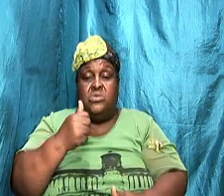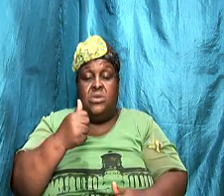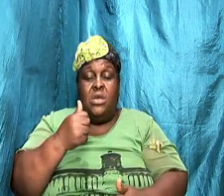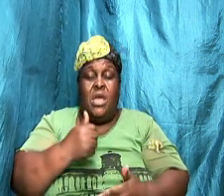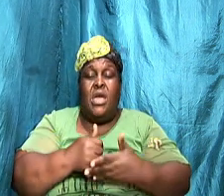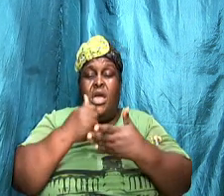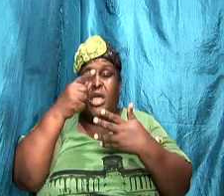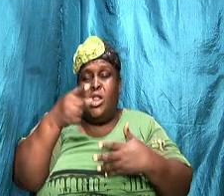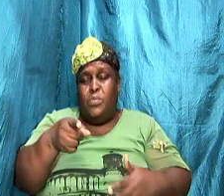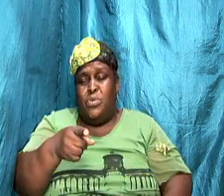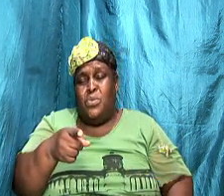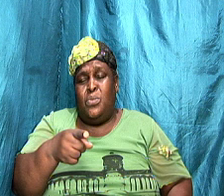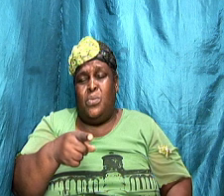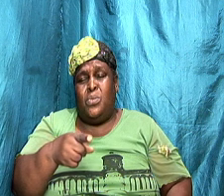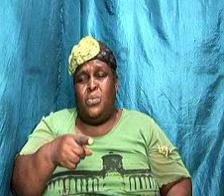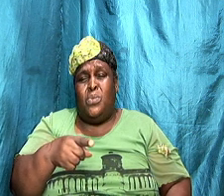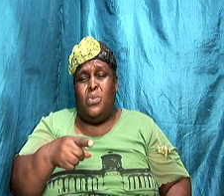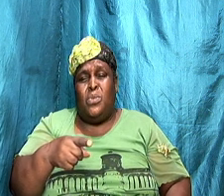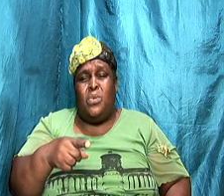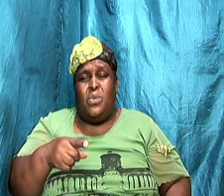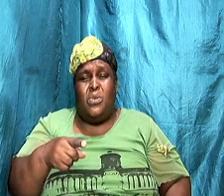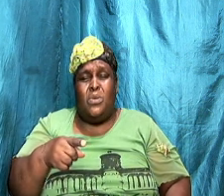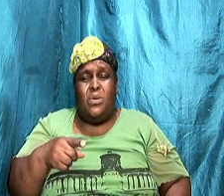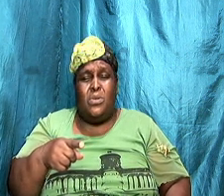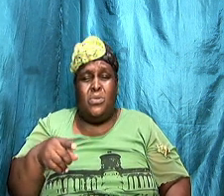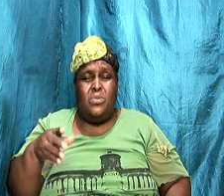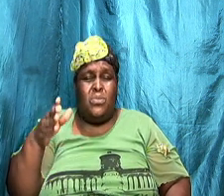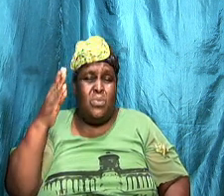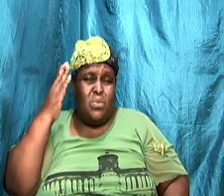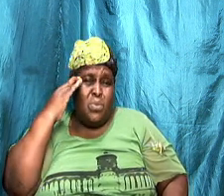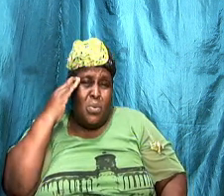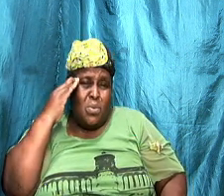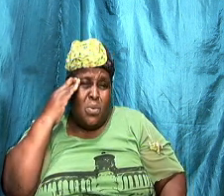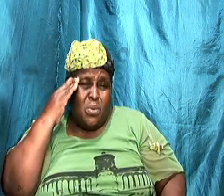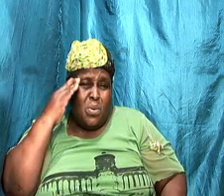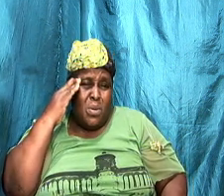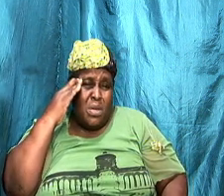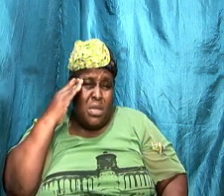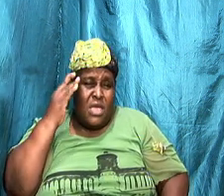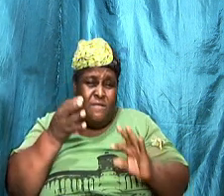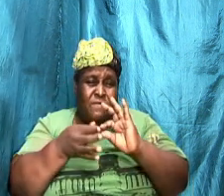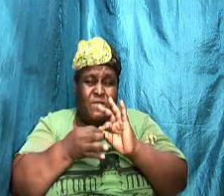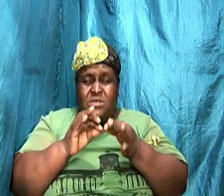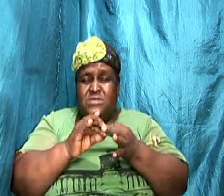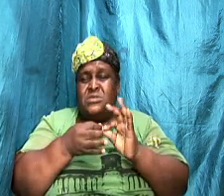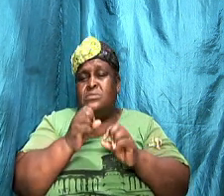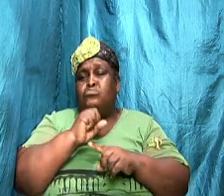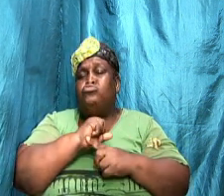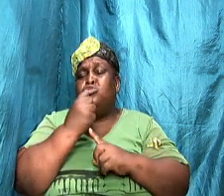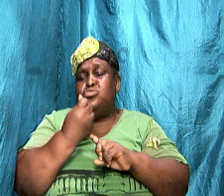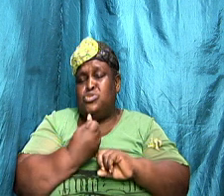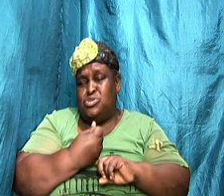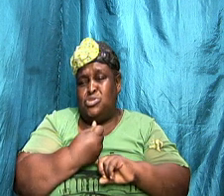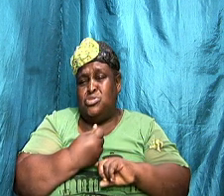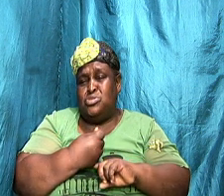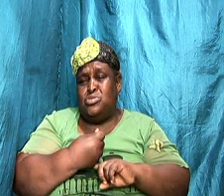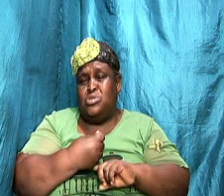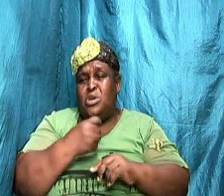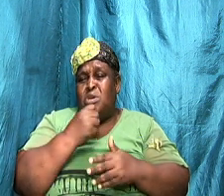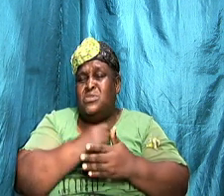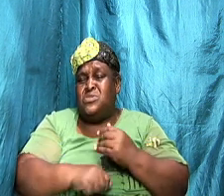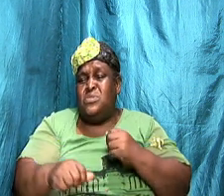how to assess the situation if something is really important to you but only